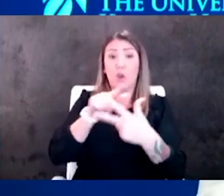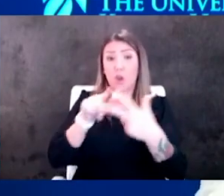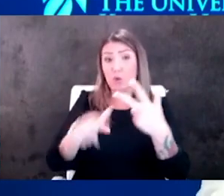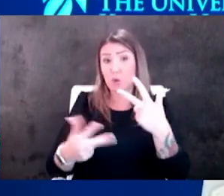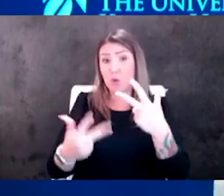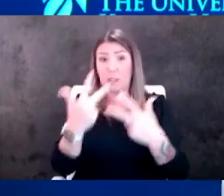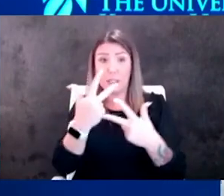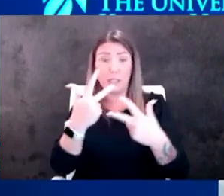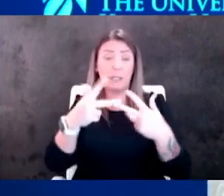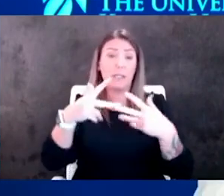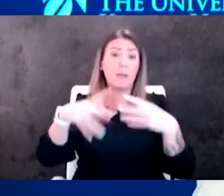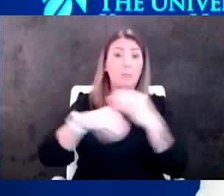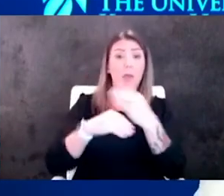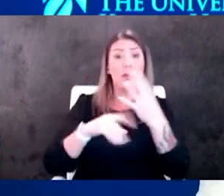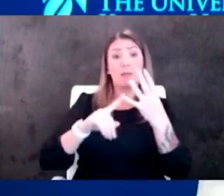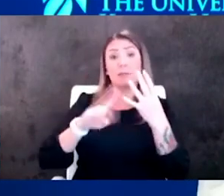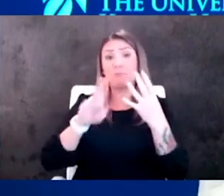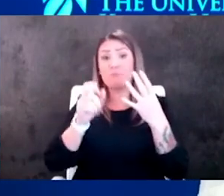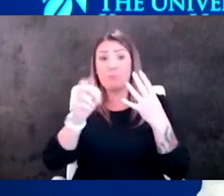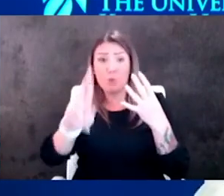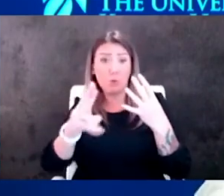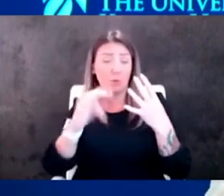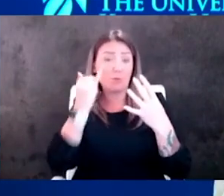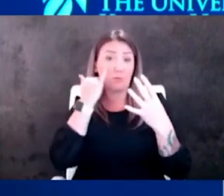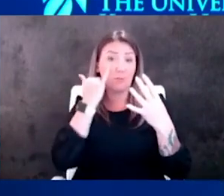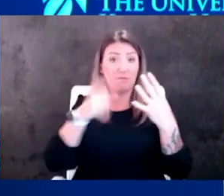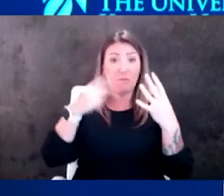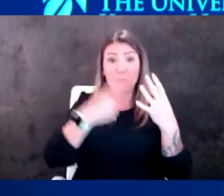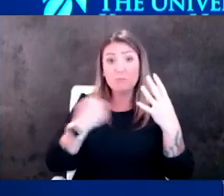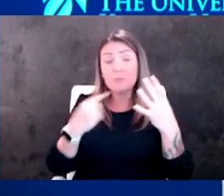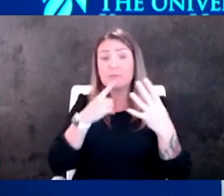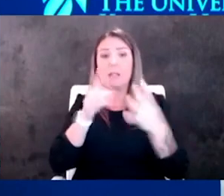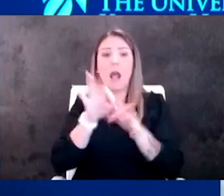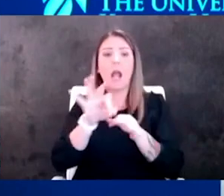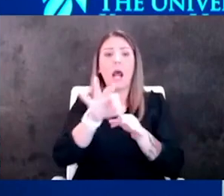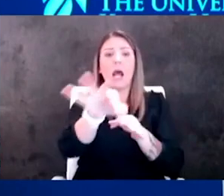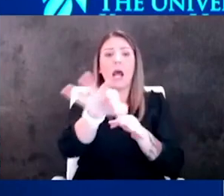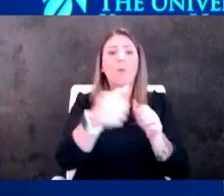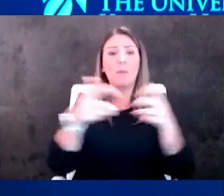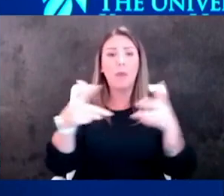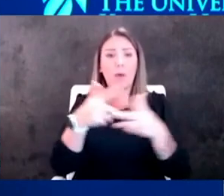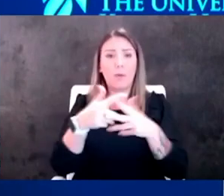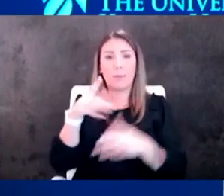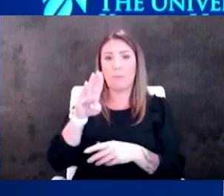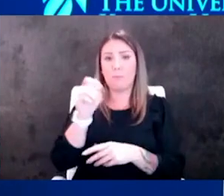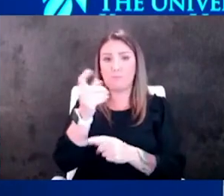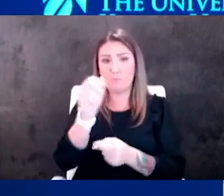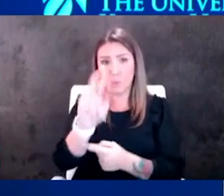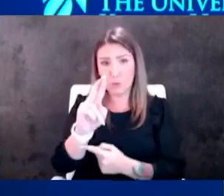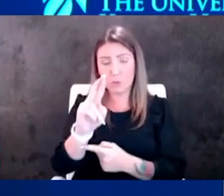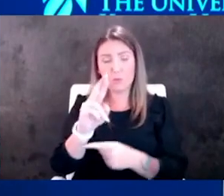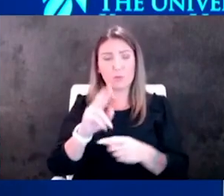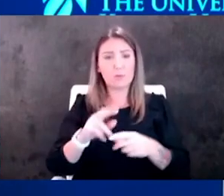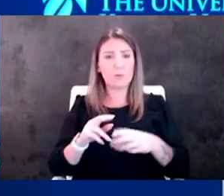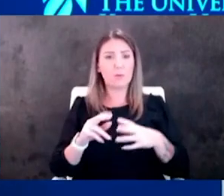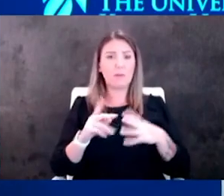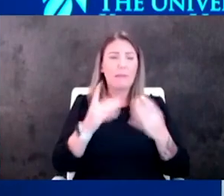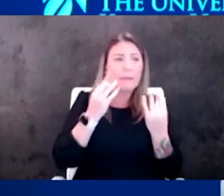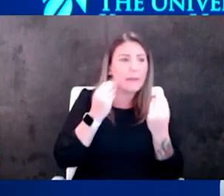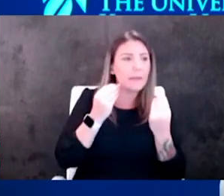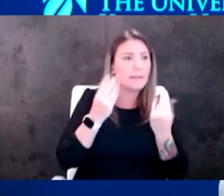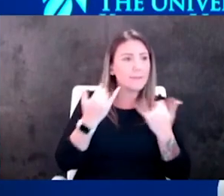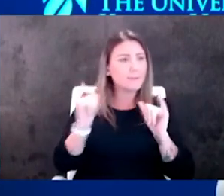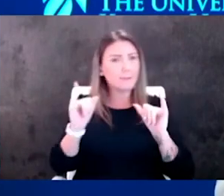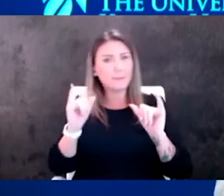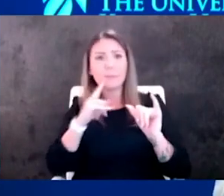a booster not you can't let yourself go too long without getting your booster so i but i think that they still the vaccines are